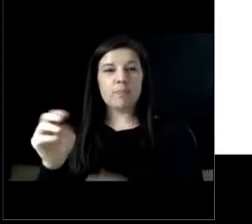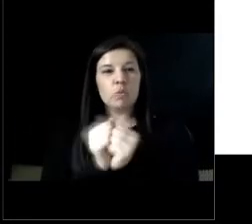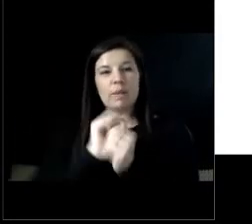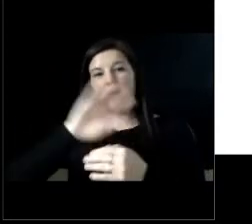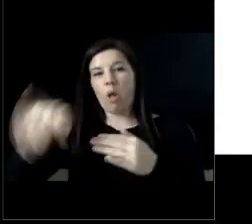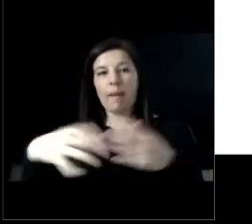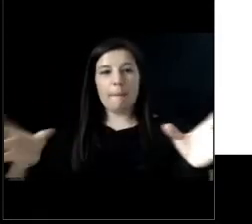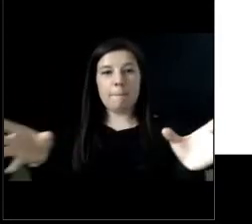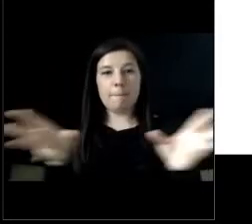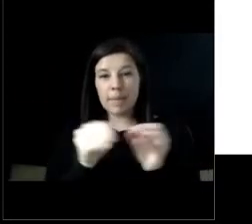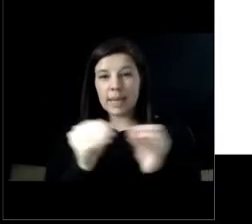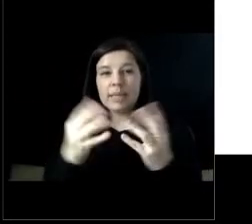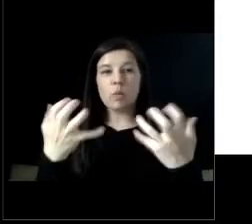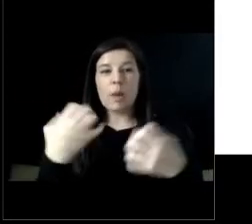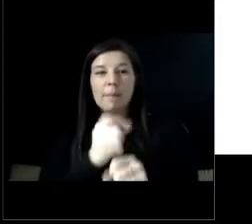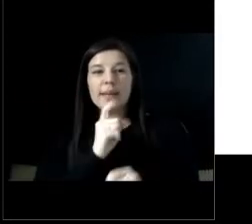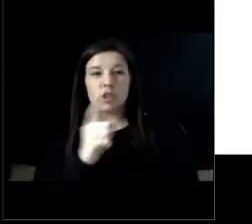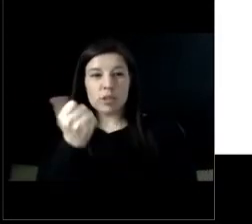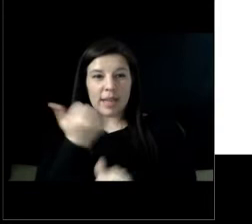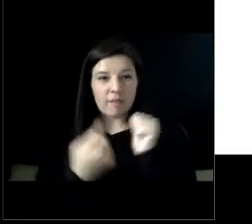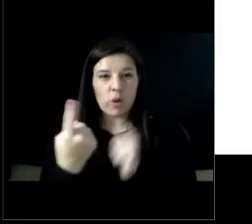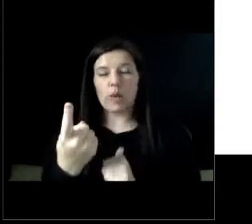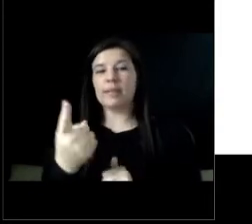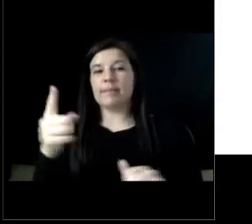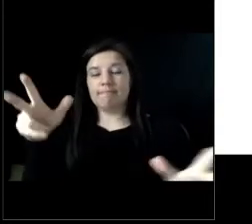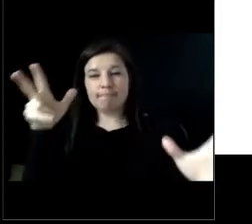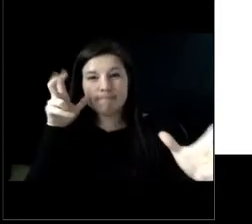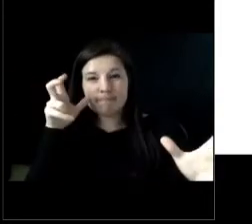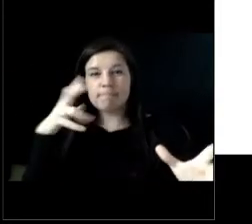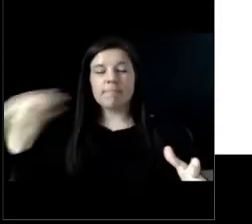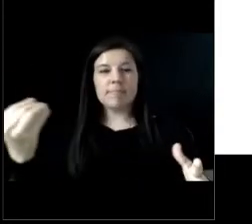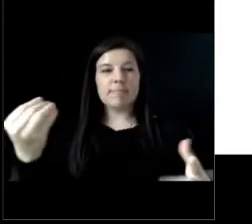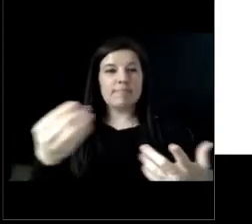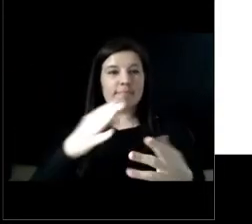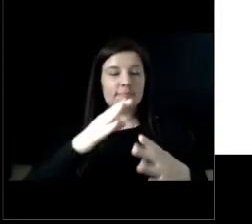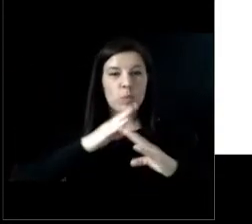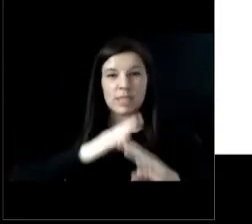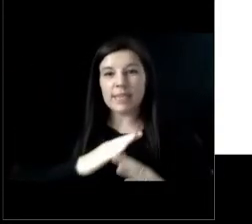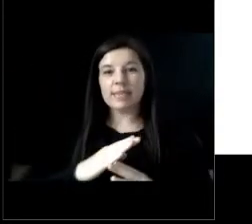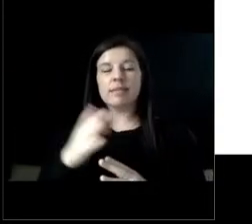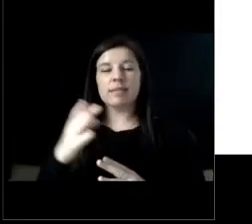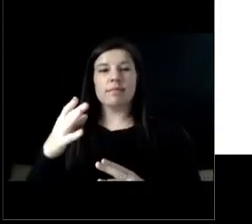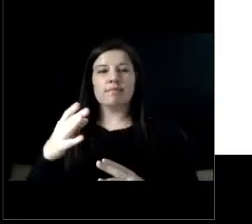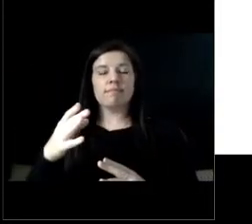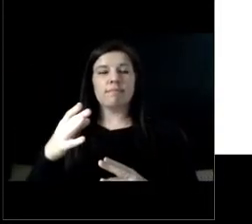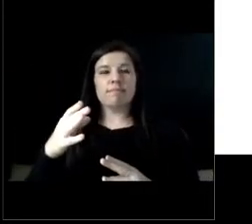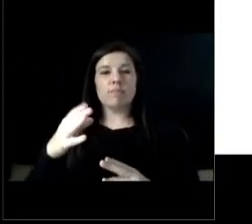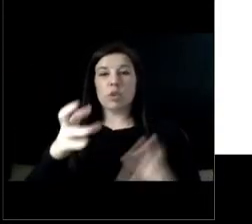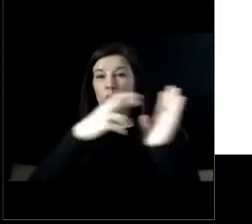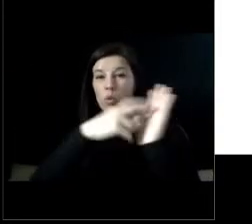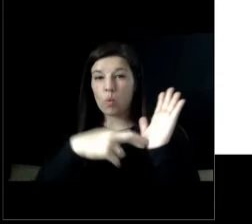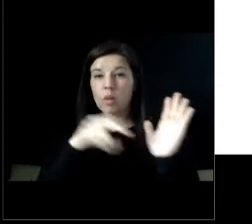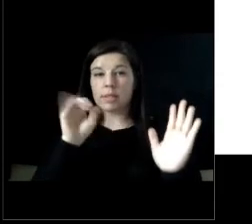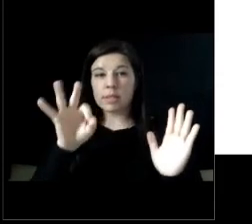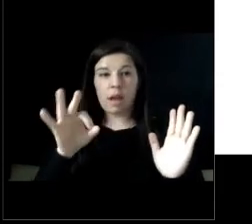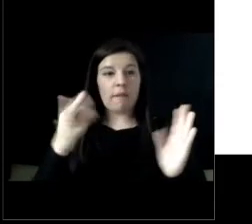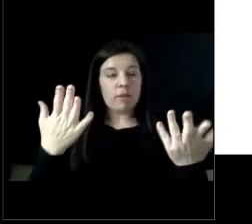to ensure that all voices are heard and protected and the Commission may conduct the business of the city the rules of civility and